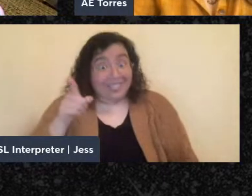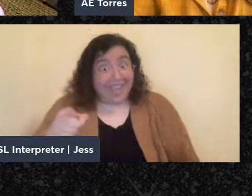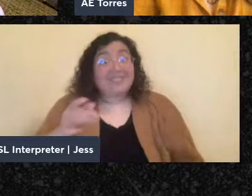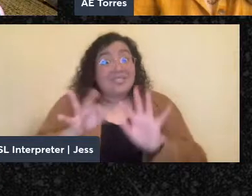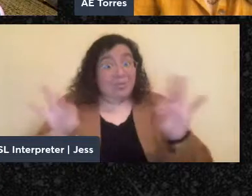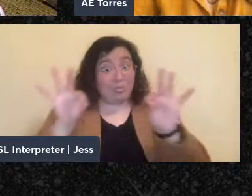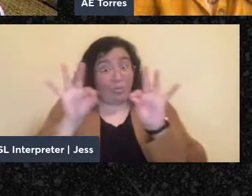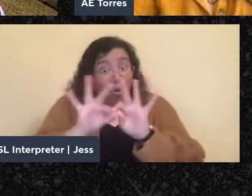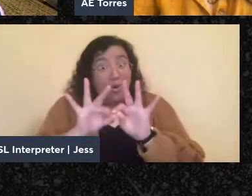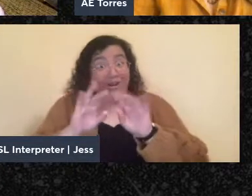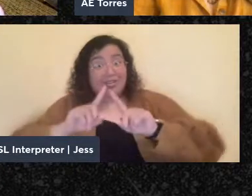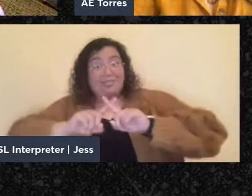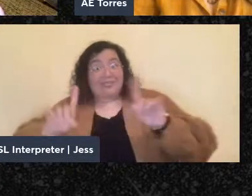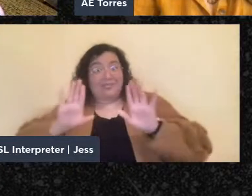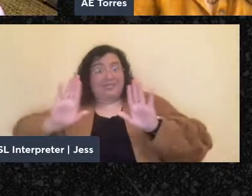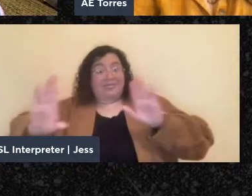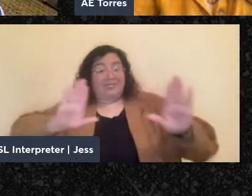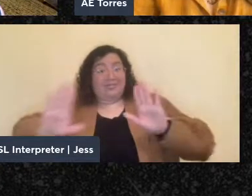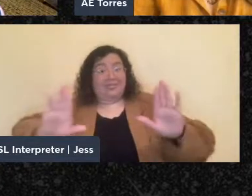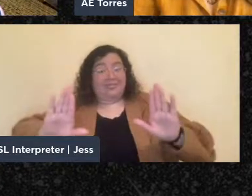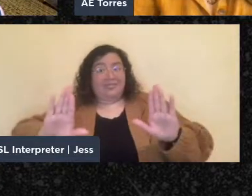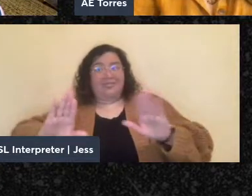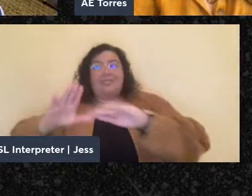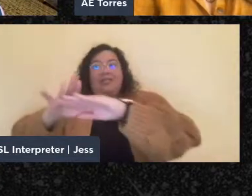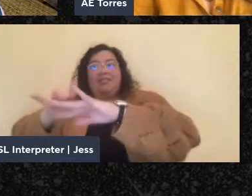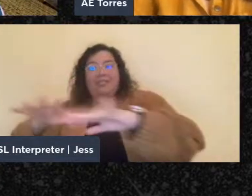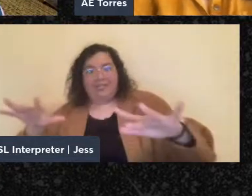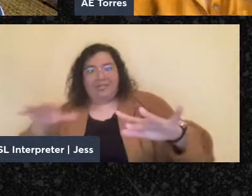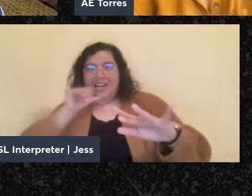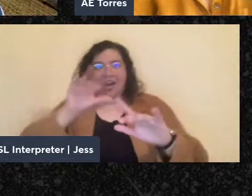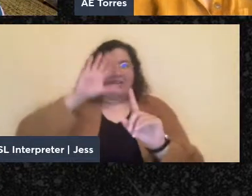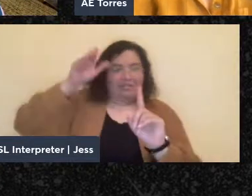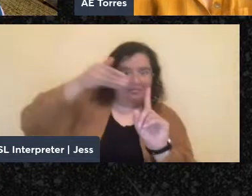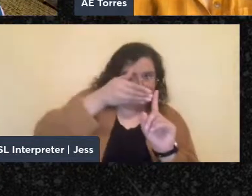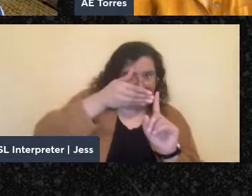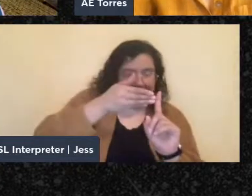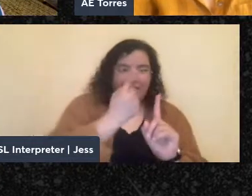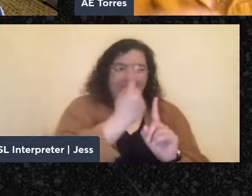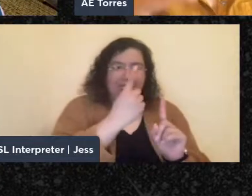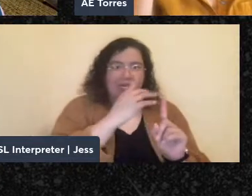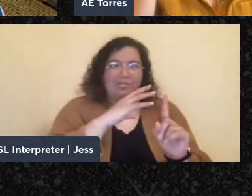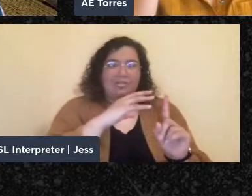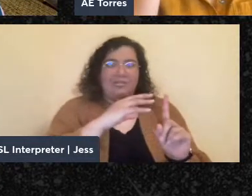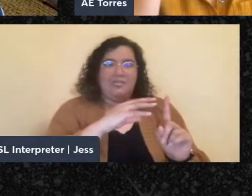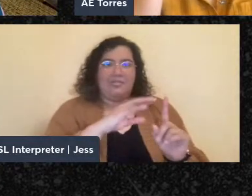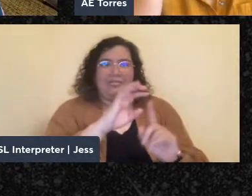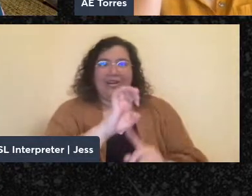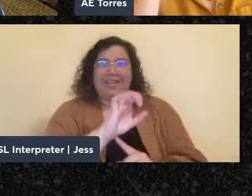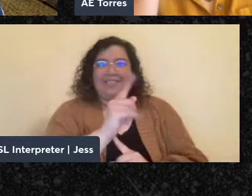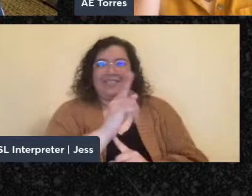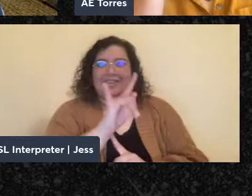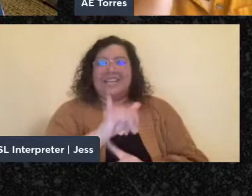in a lot of contemporary rhetoric often gets kind of lost.